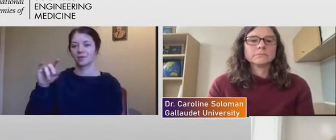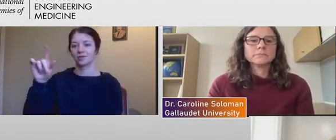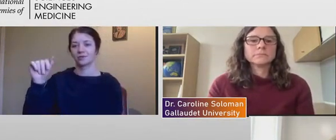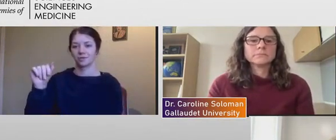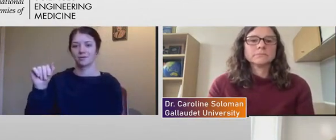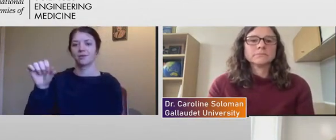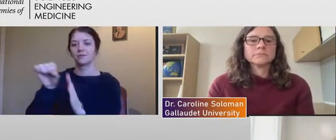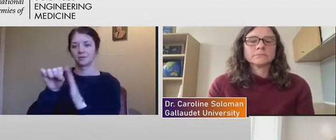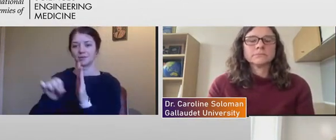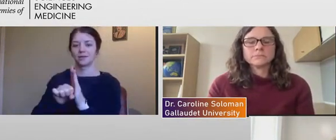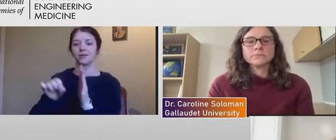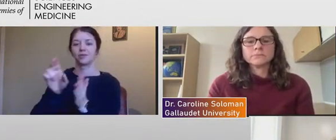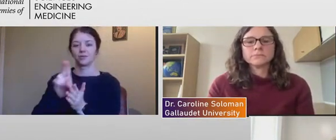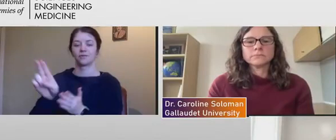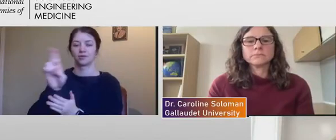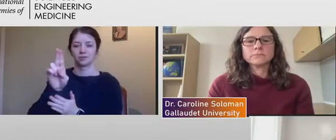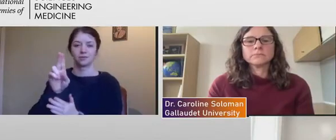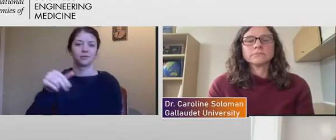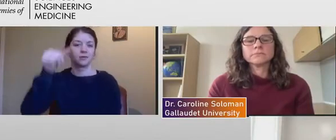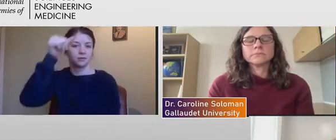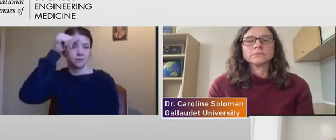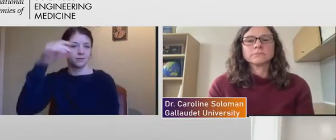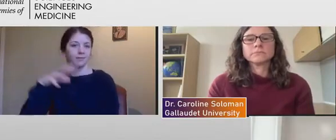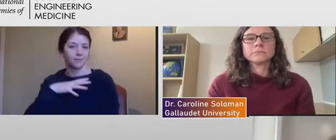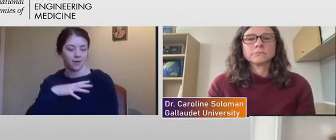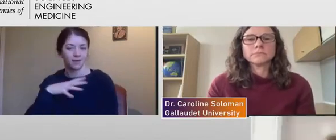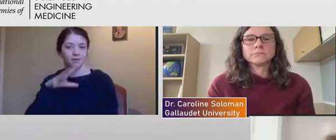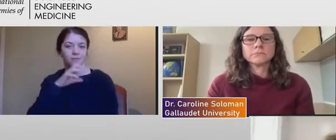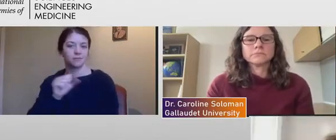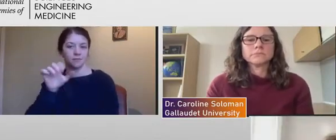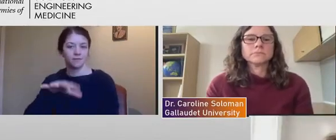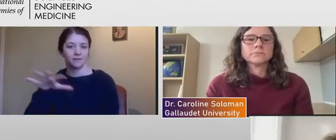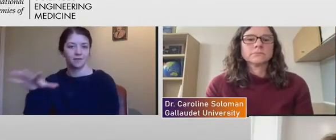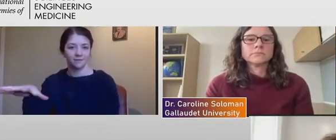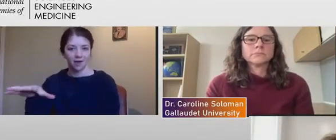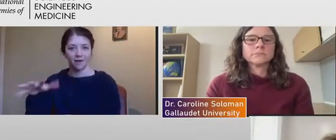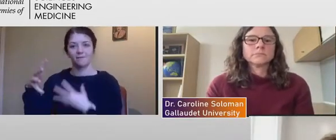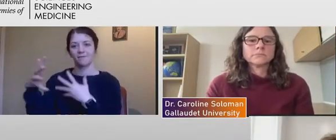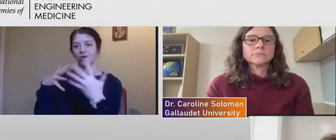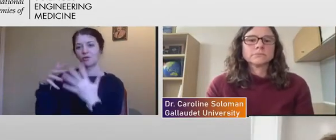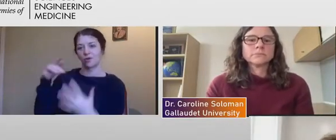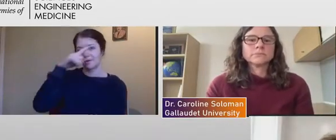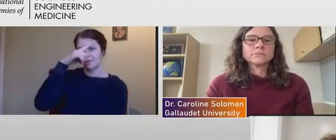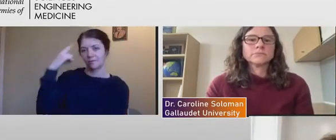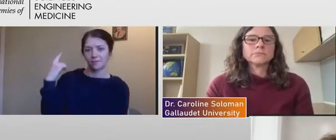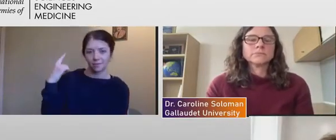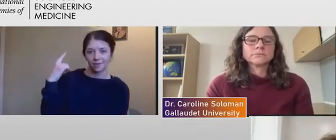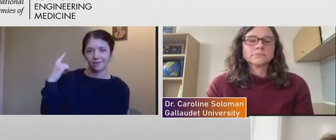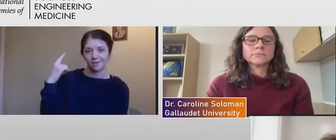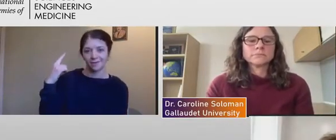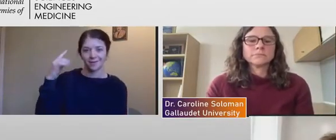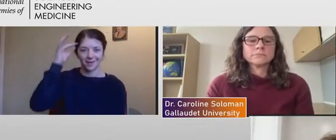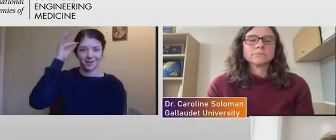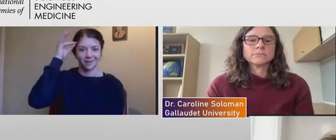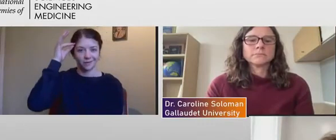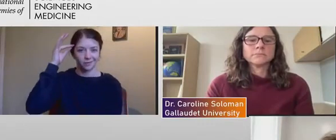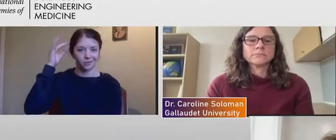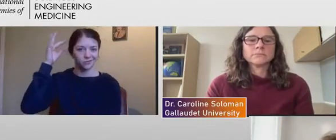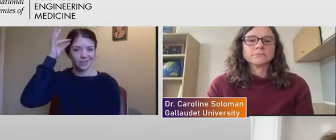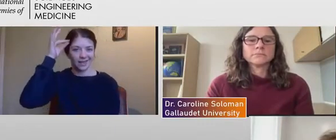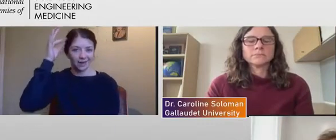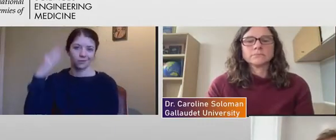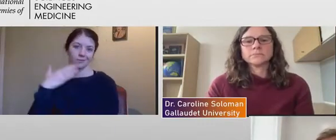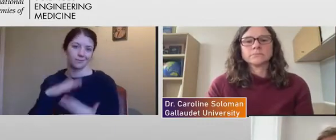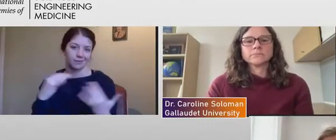55 years old, graying black hair, red hair day, and a blurred background